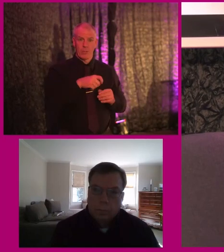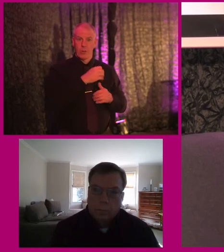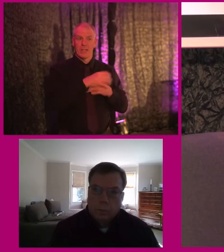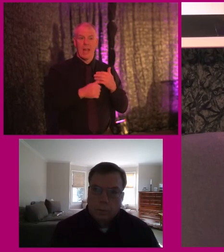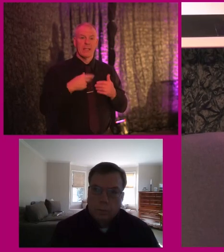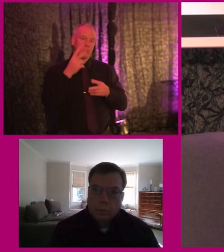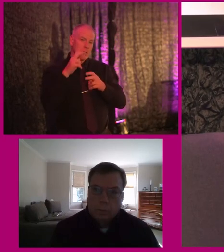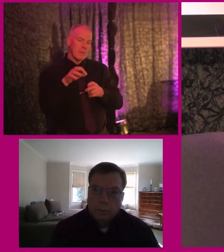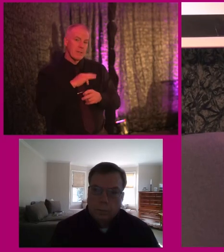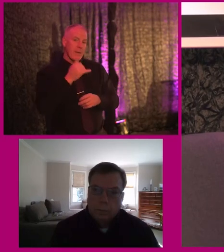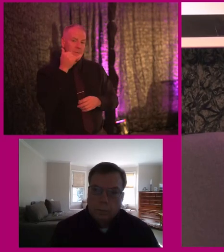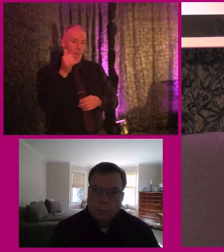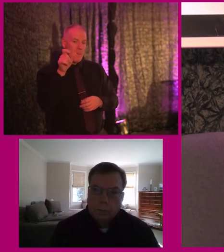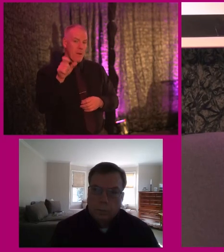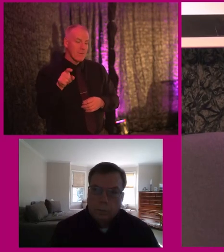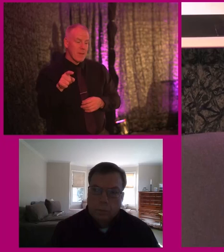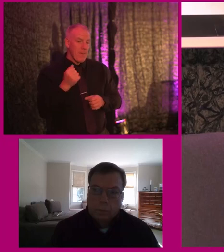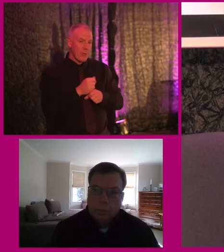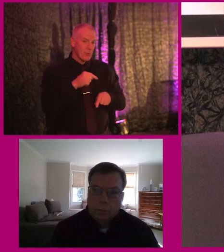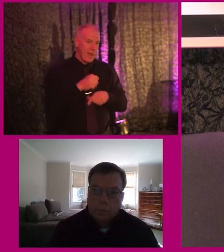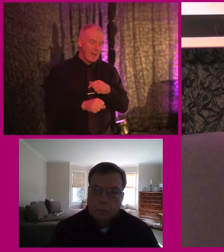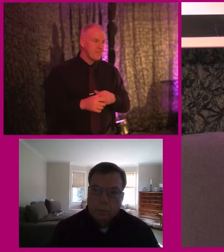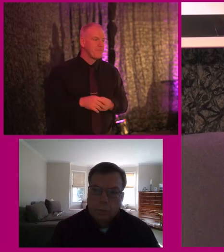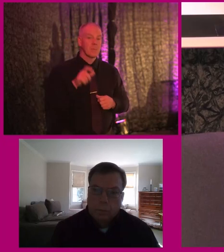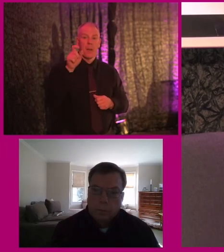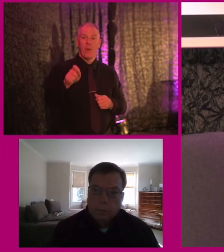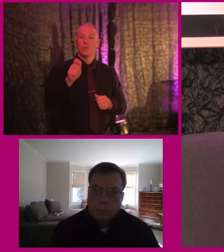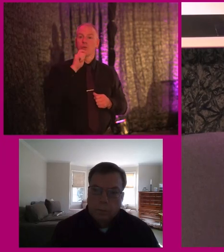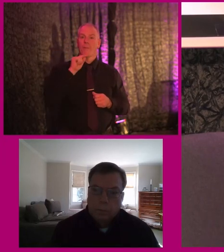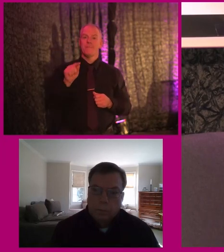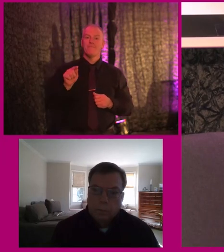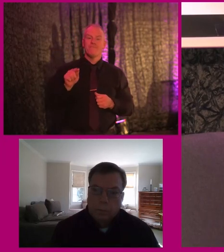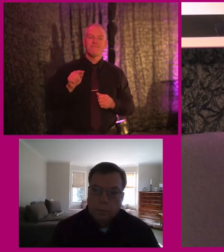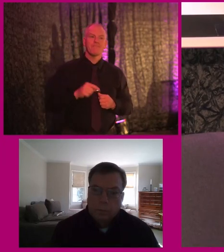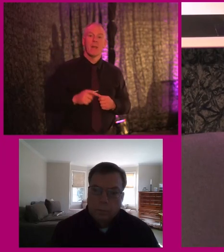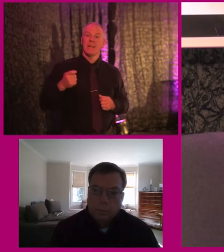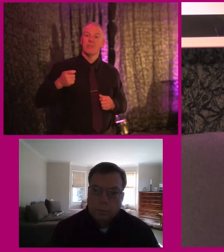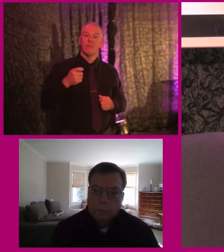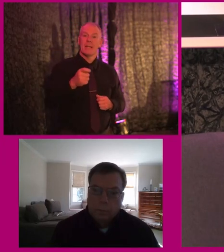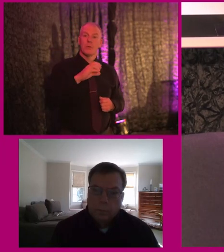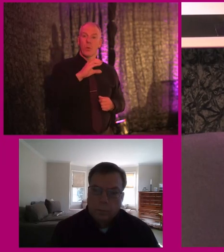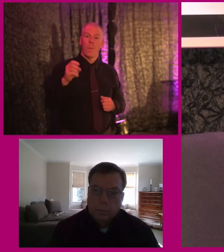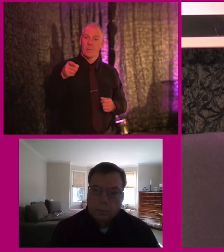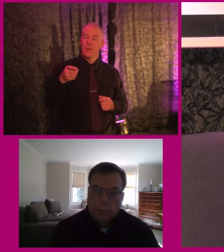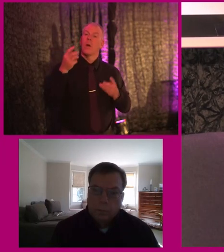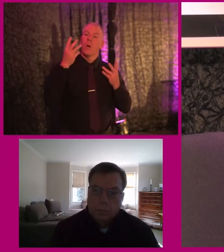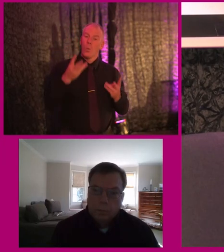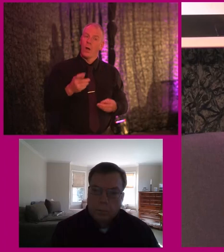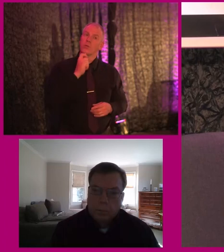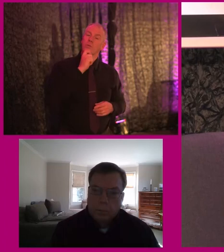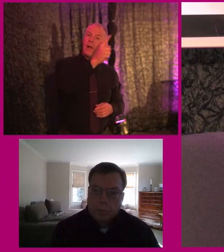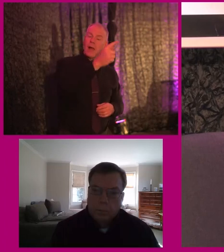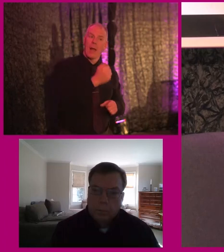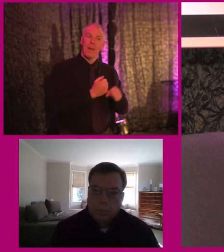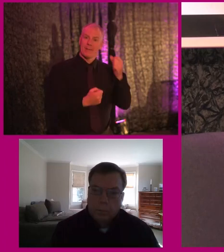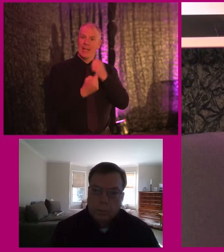bit of research on the phone. And somebody told me of a transport company. She wanted to alert them to an